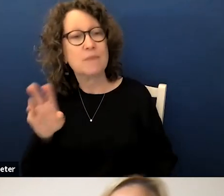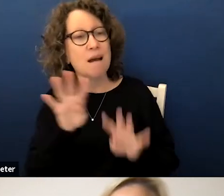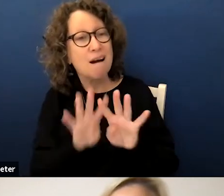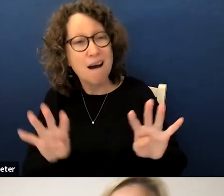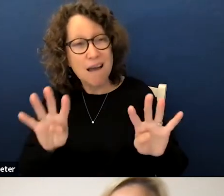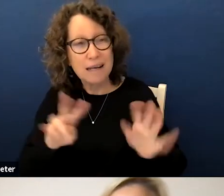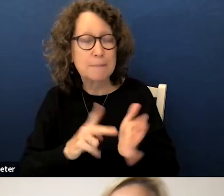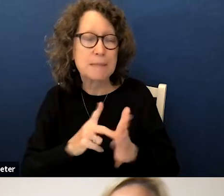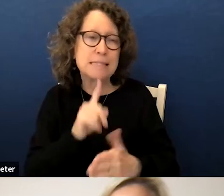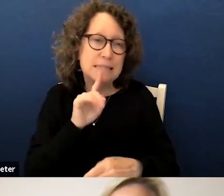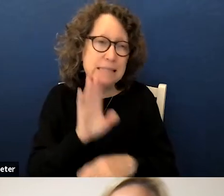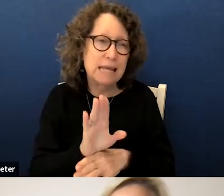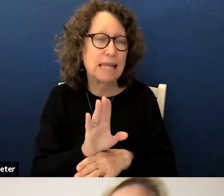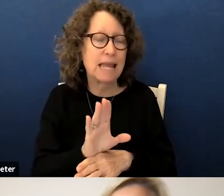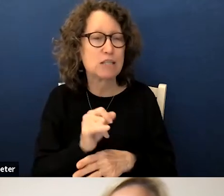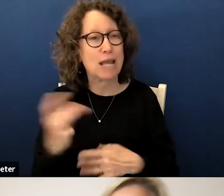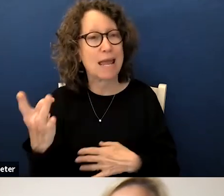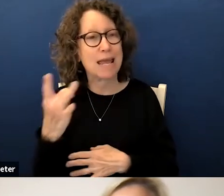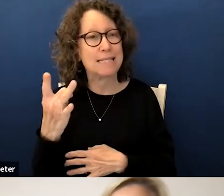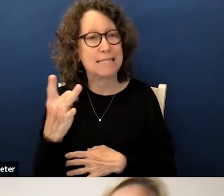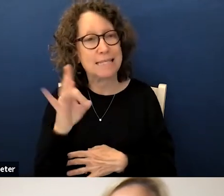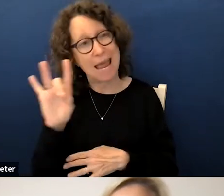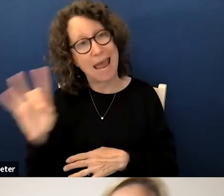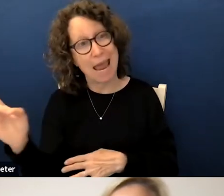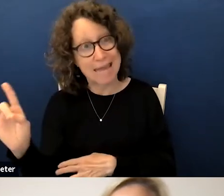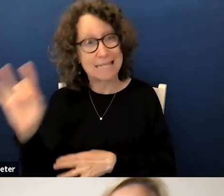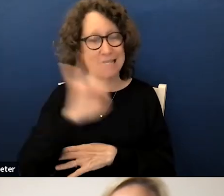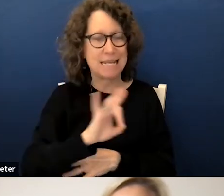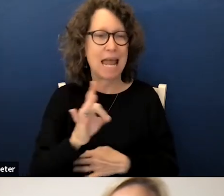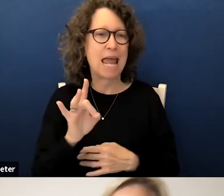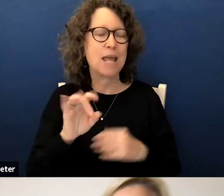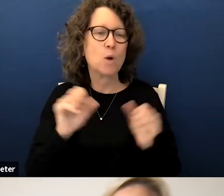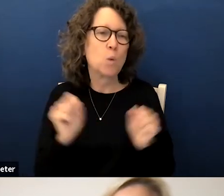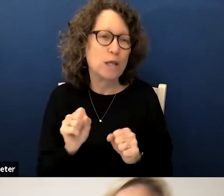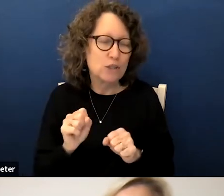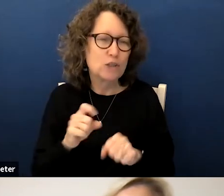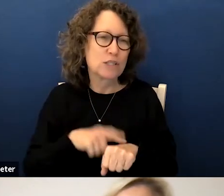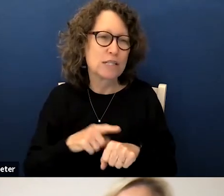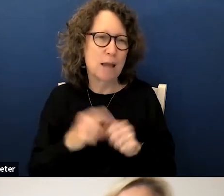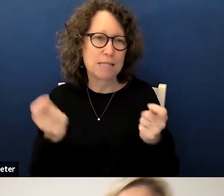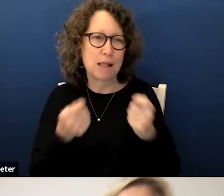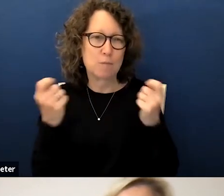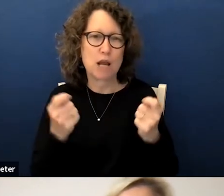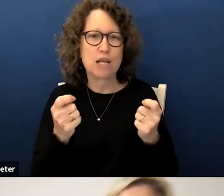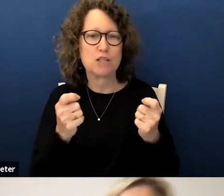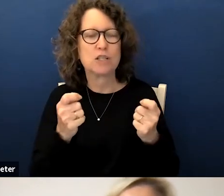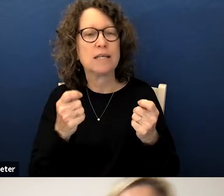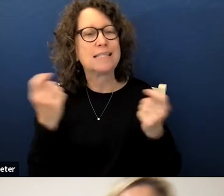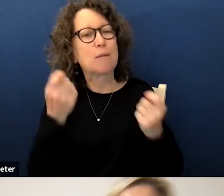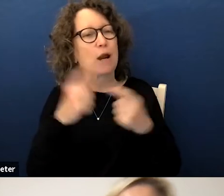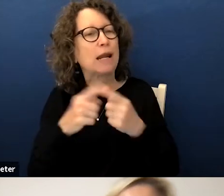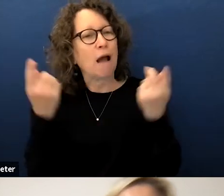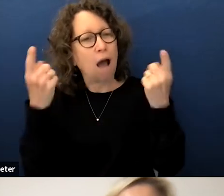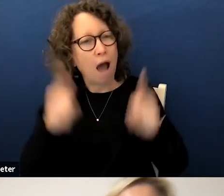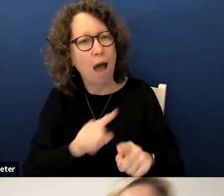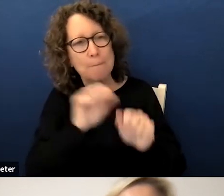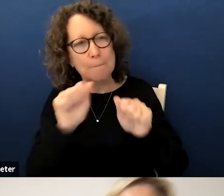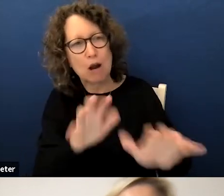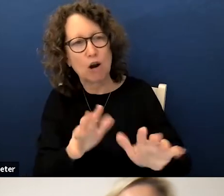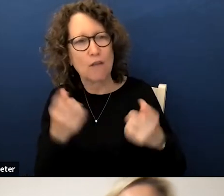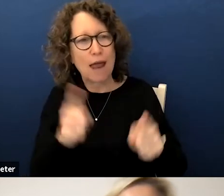means dedication and is an eight-day wintertime celebration during which jews commemorate a miracle that occurred more than 2 000 years ago